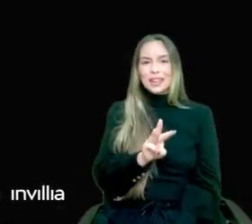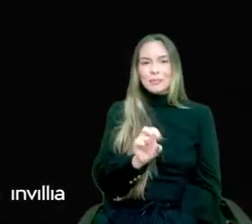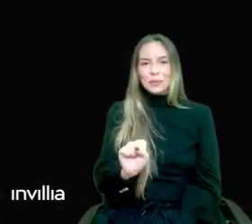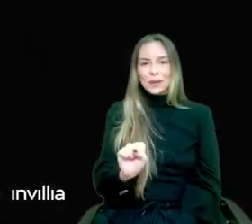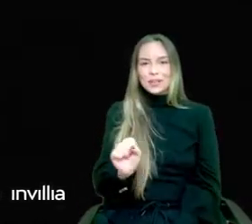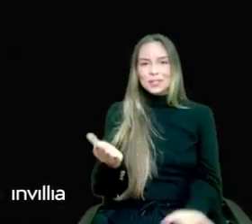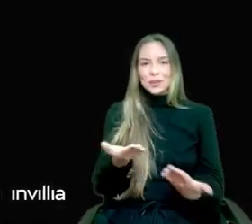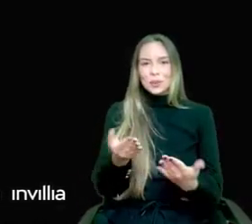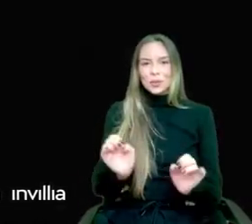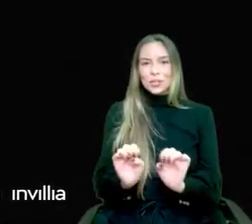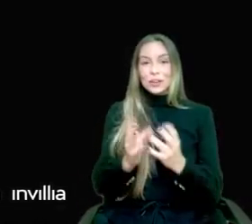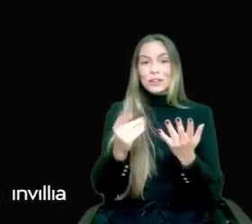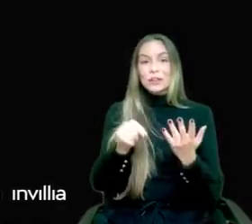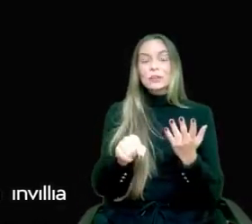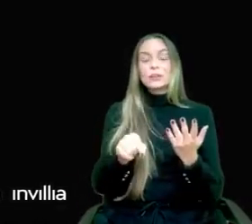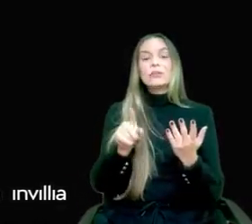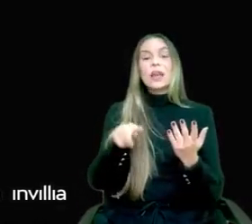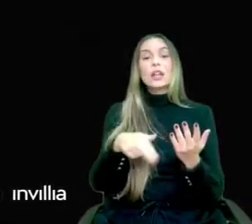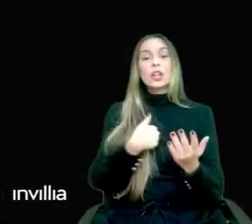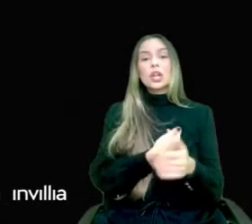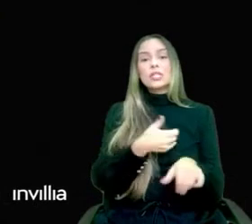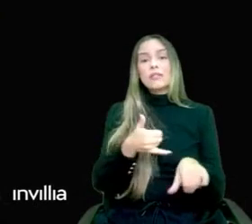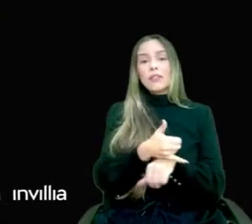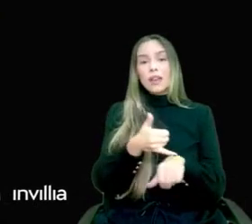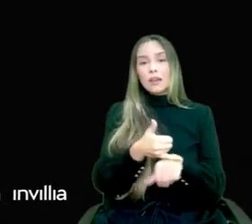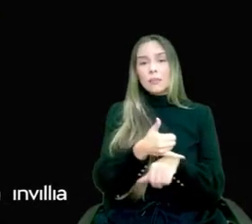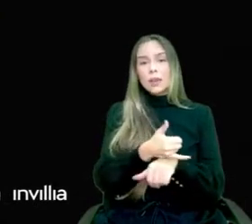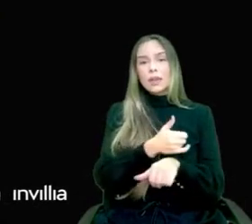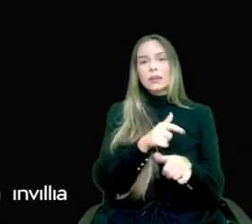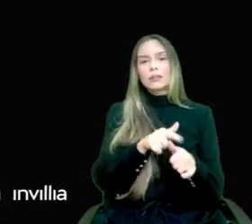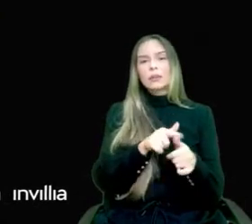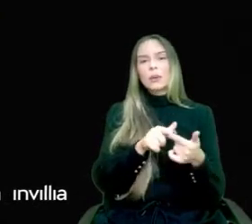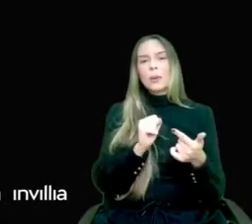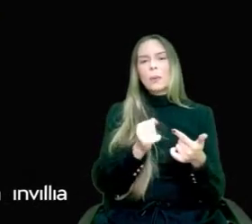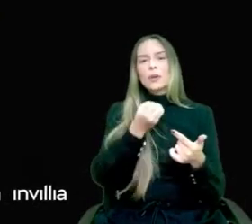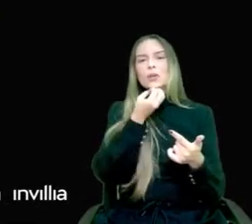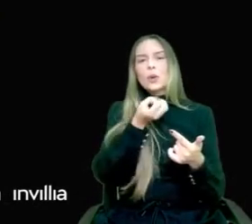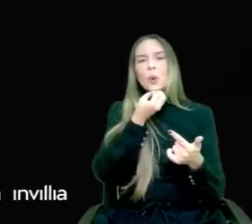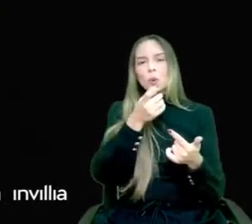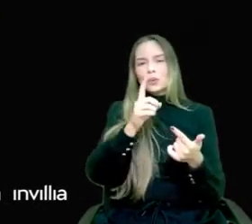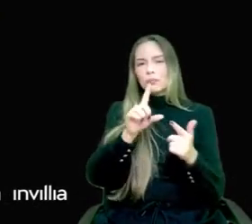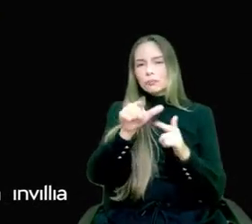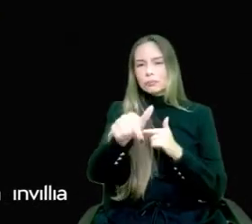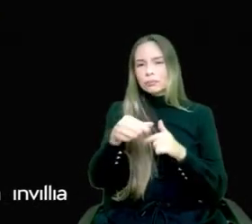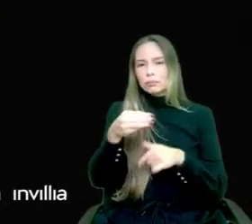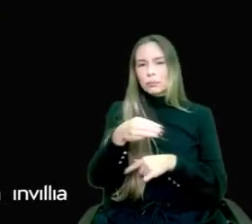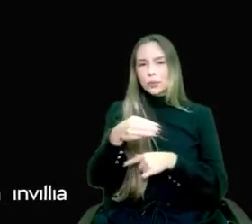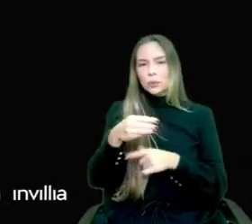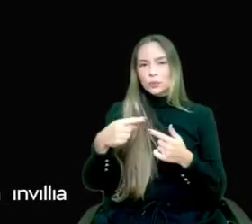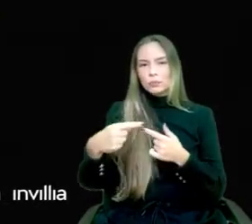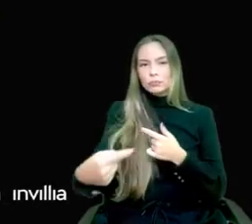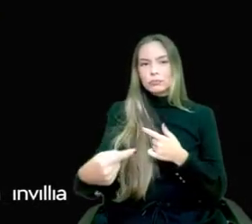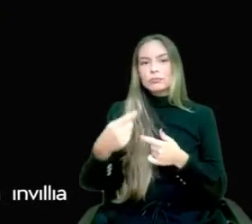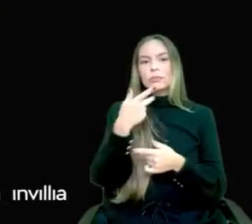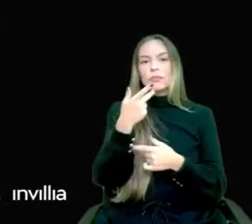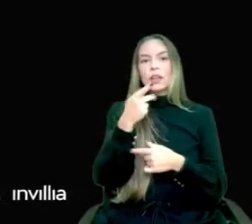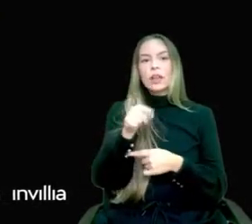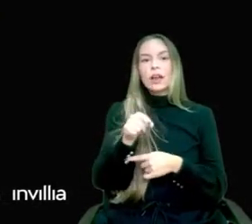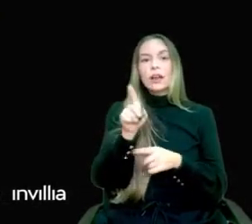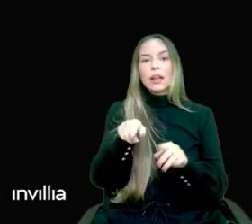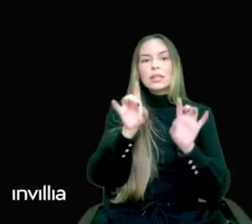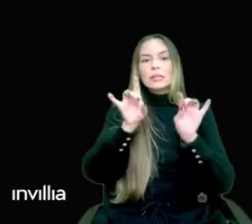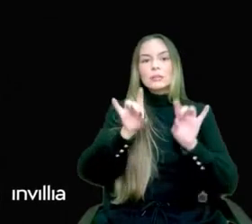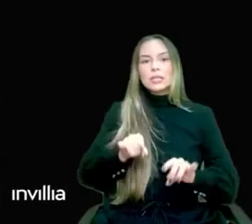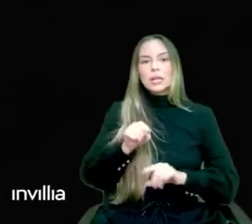tools that I will talk a little more in the next few minutes. And especially with our amazingly